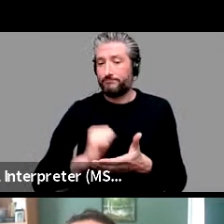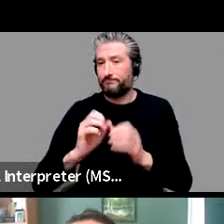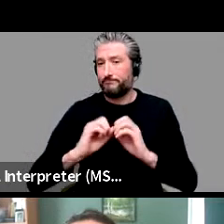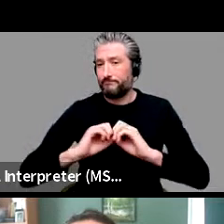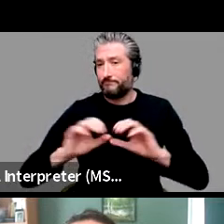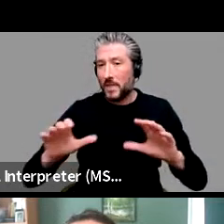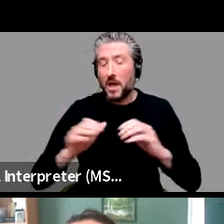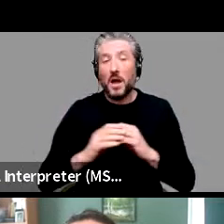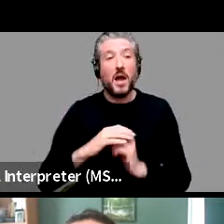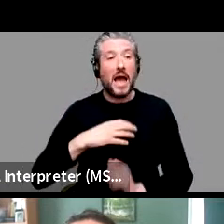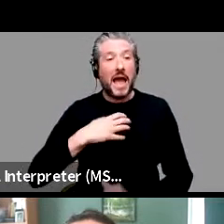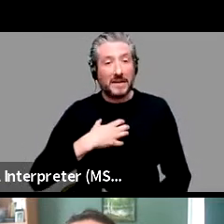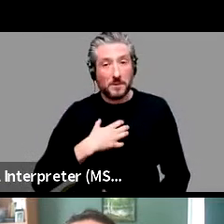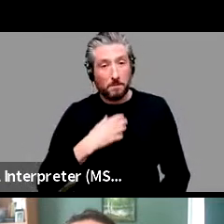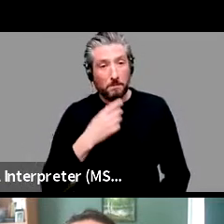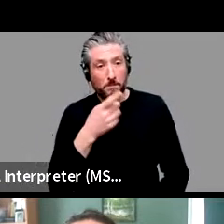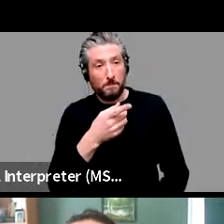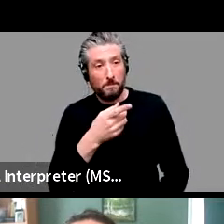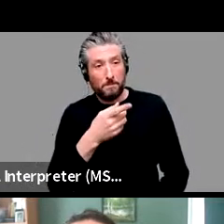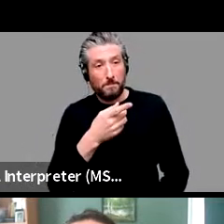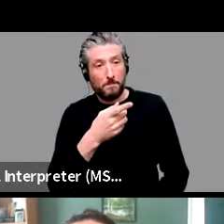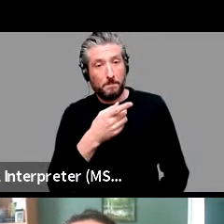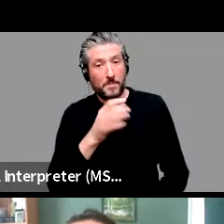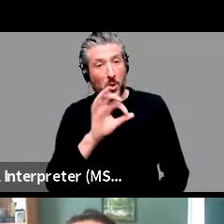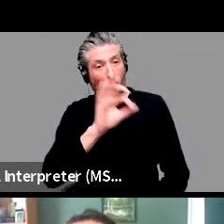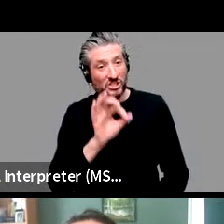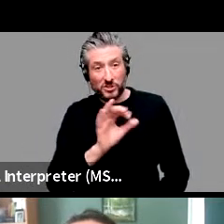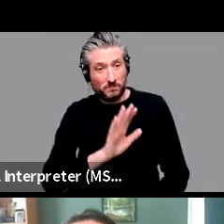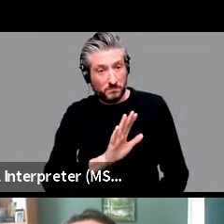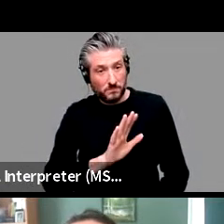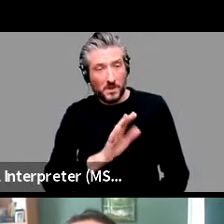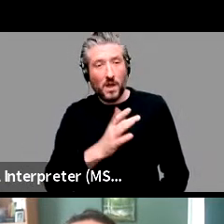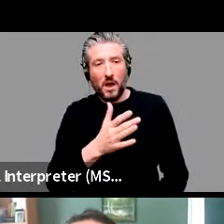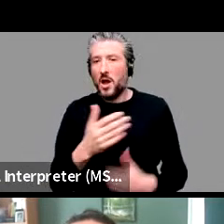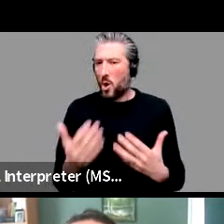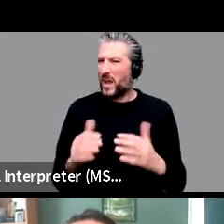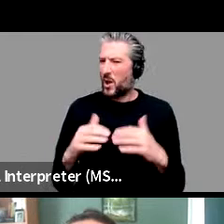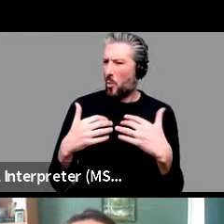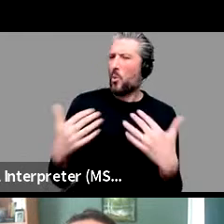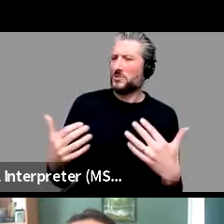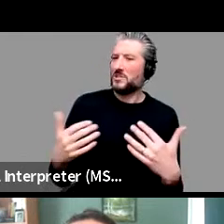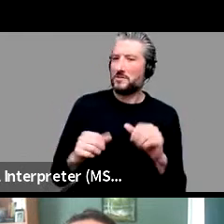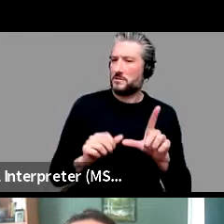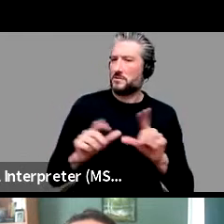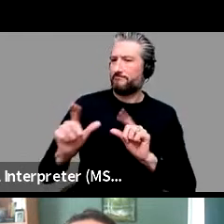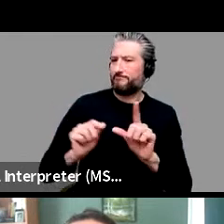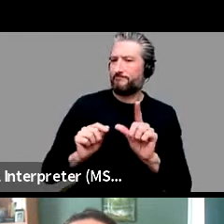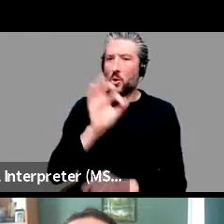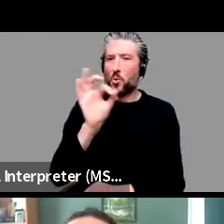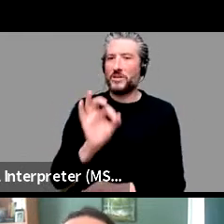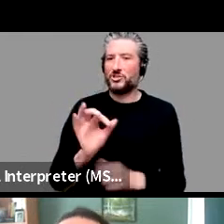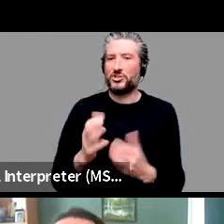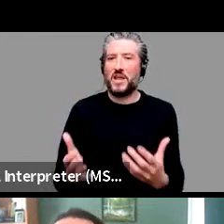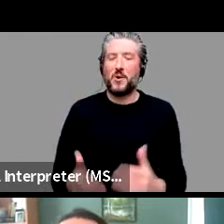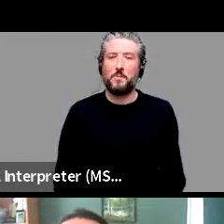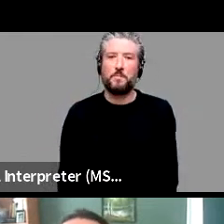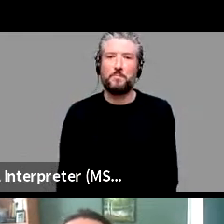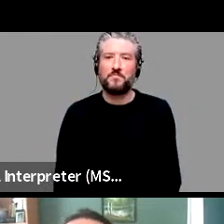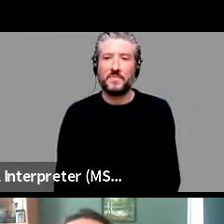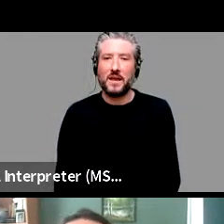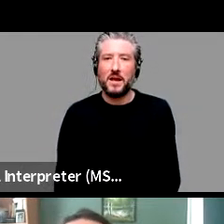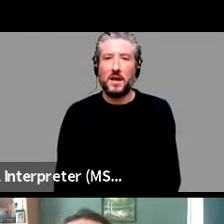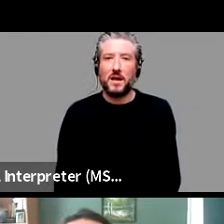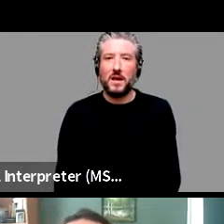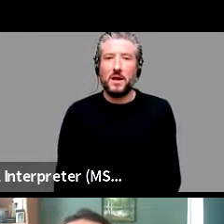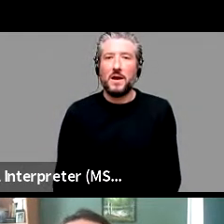any questions? Let me then take another one from the floor. I'll just take the ones here that have sort of popped up. Um, okay. Well, I got, I got, I'll,